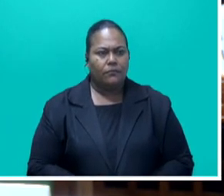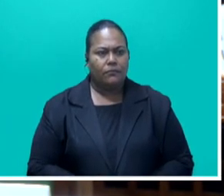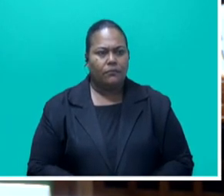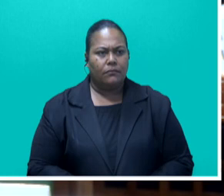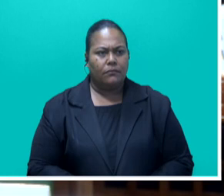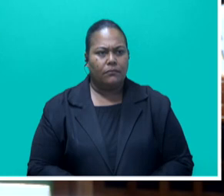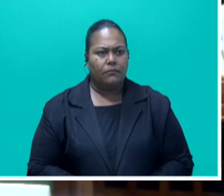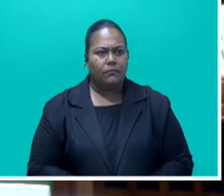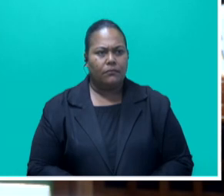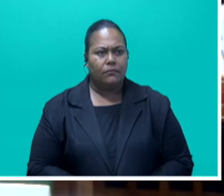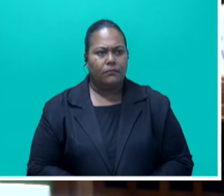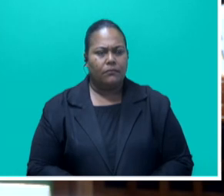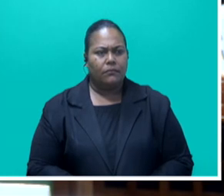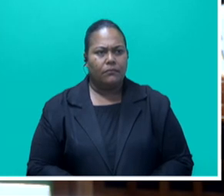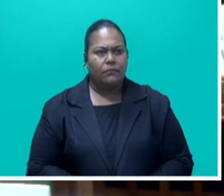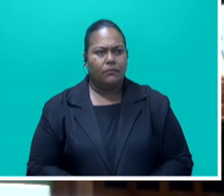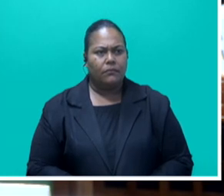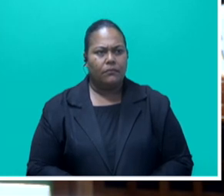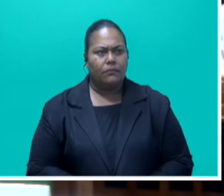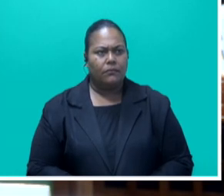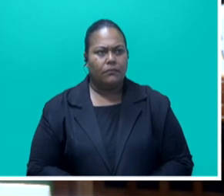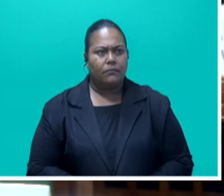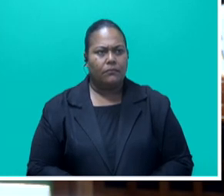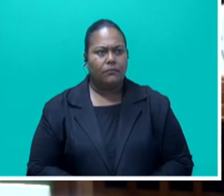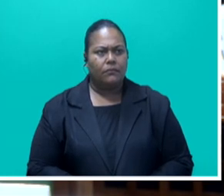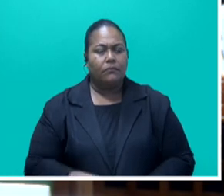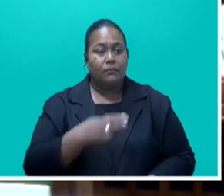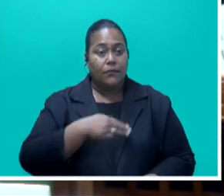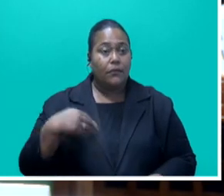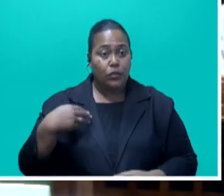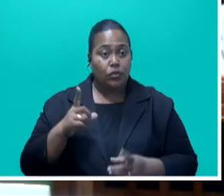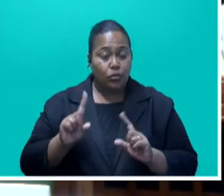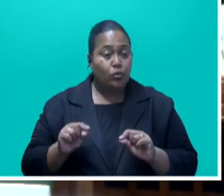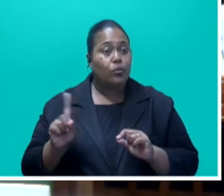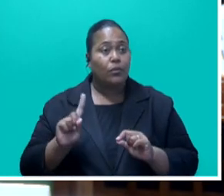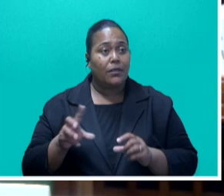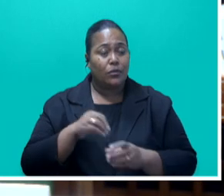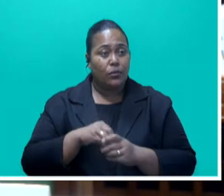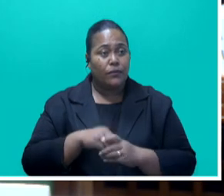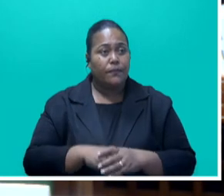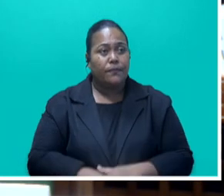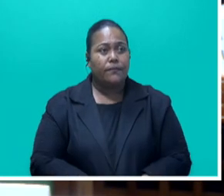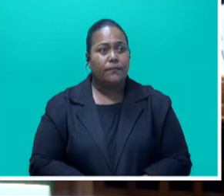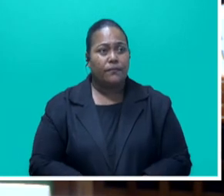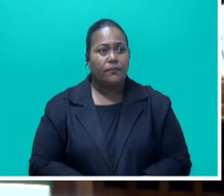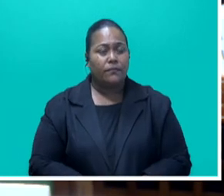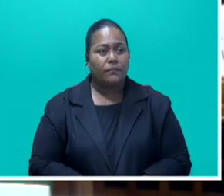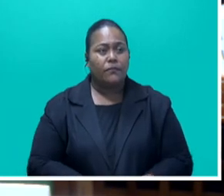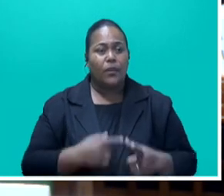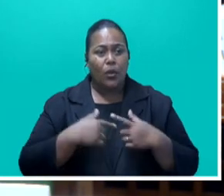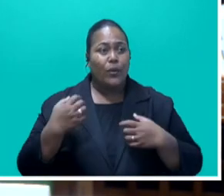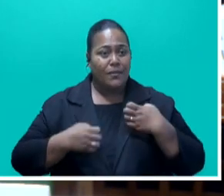that the Ministry is doing at the moment, which includes, you know, we're very excited about launching the National